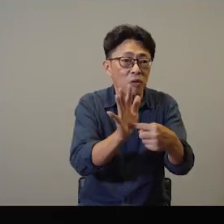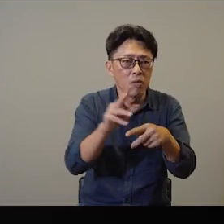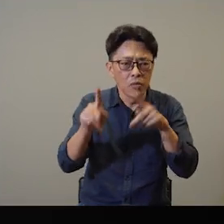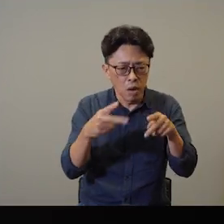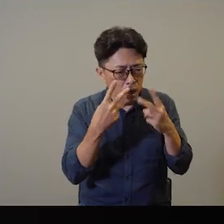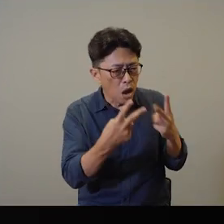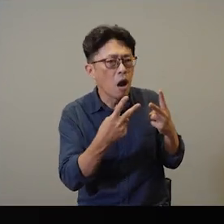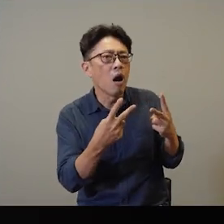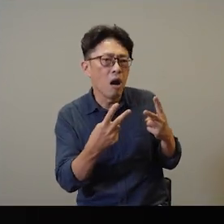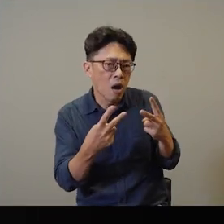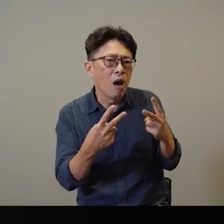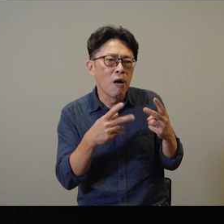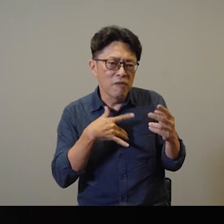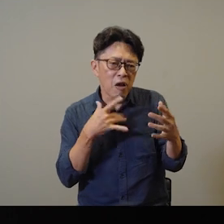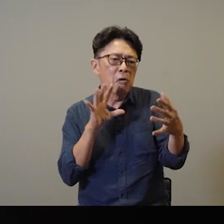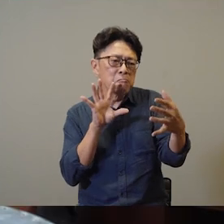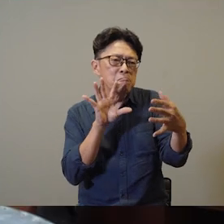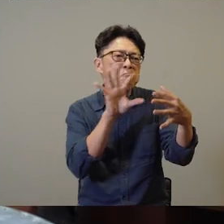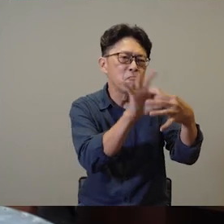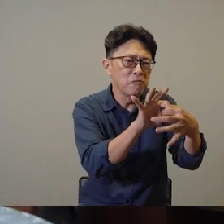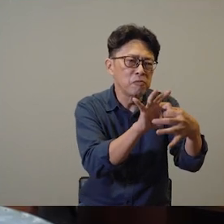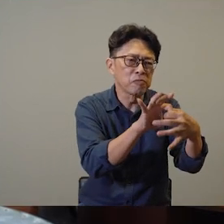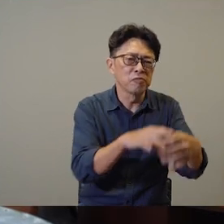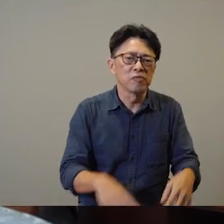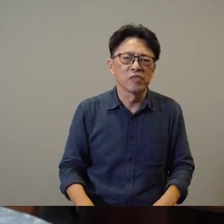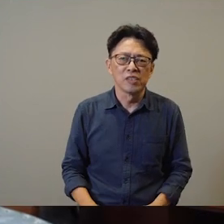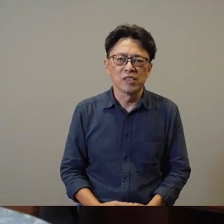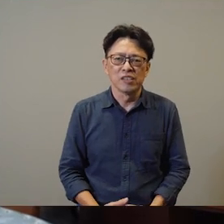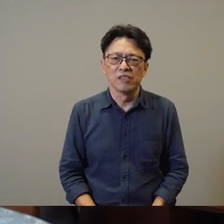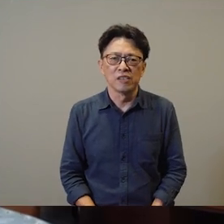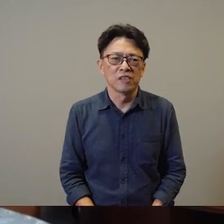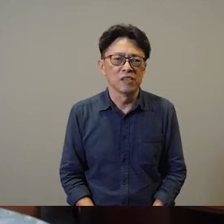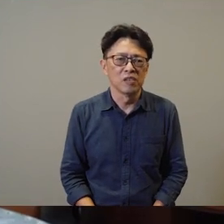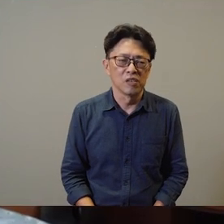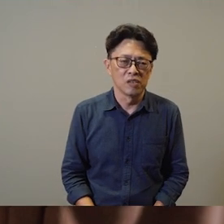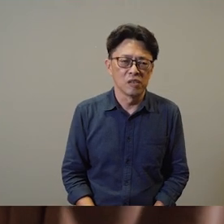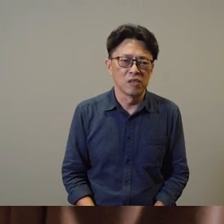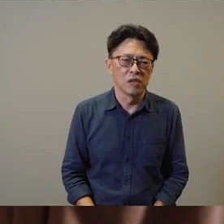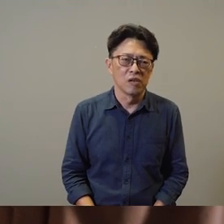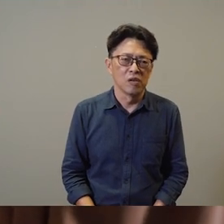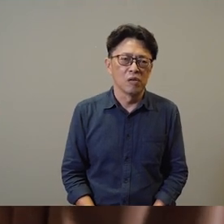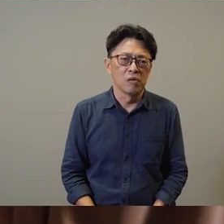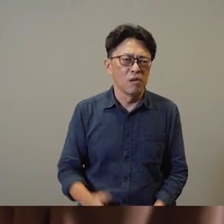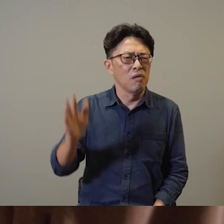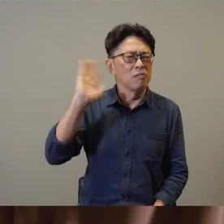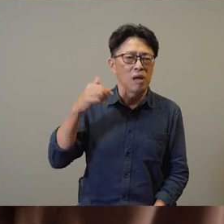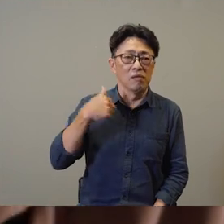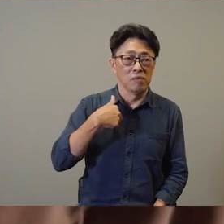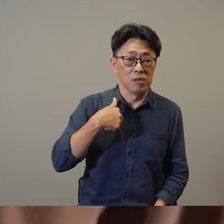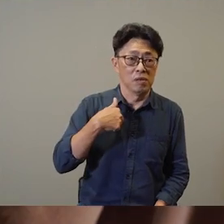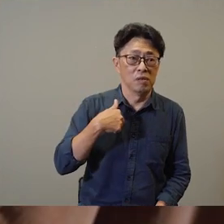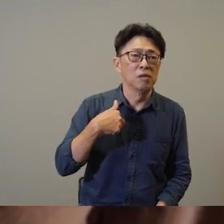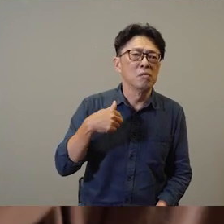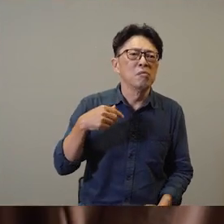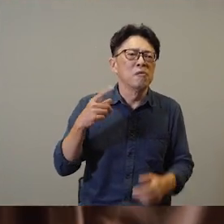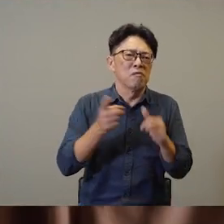makeup that is being imparted into that work. It makes the work like something a little bit more extra special. So usually how I work is that